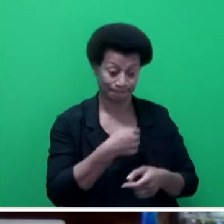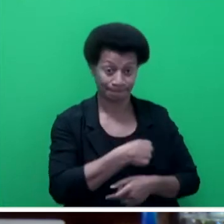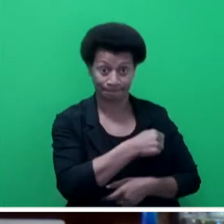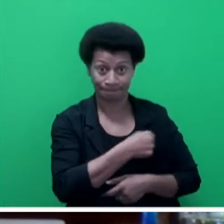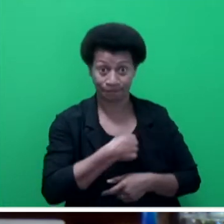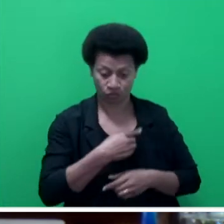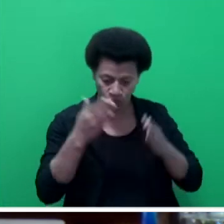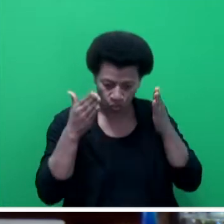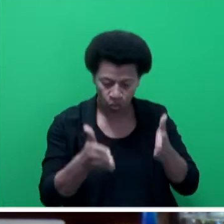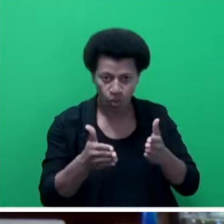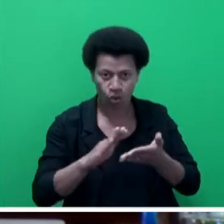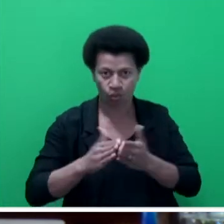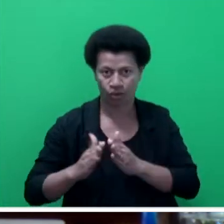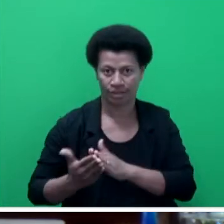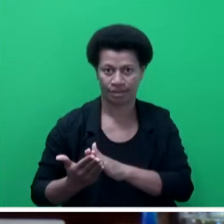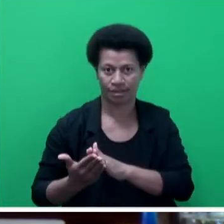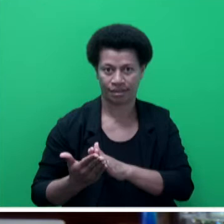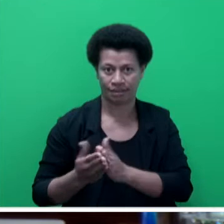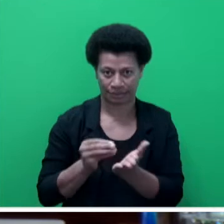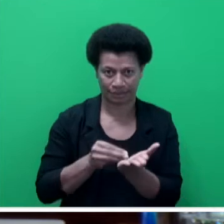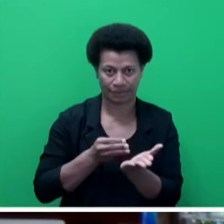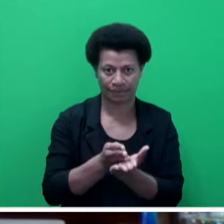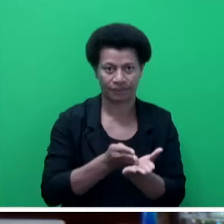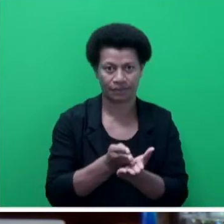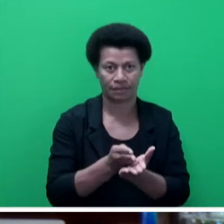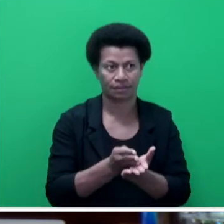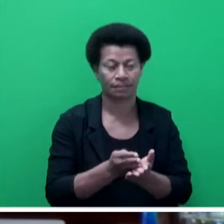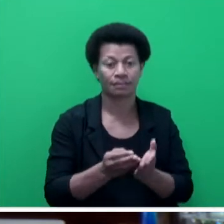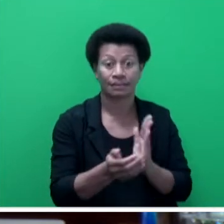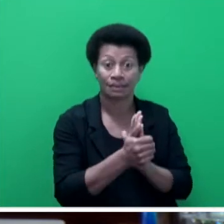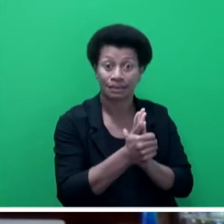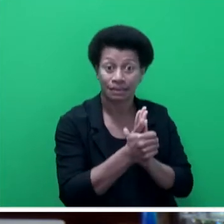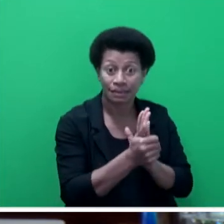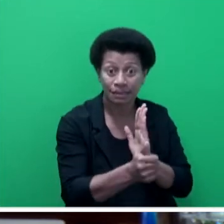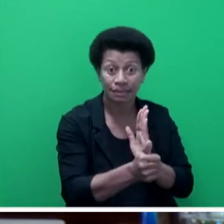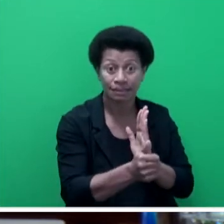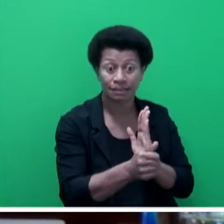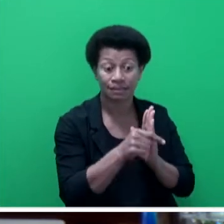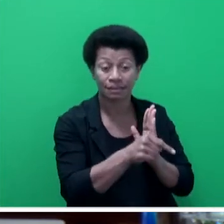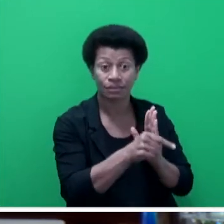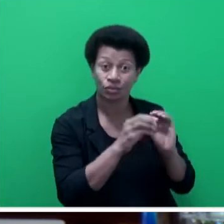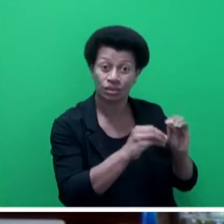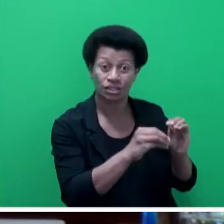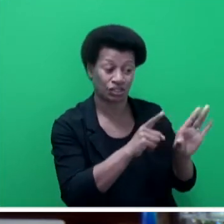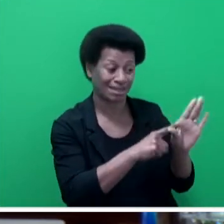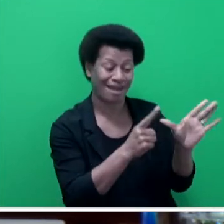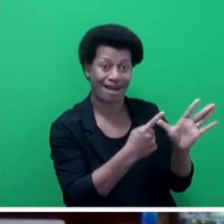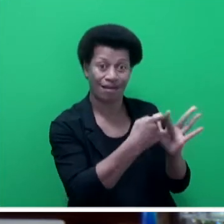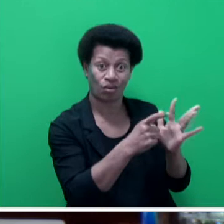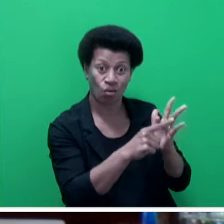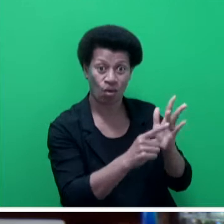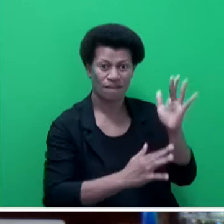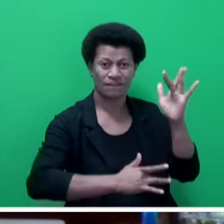approach. Mr Speaker, sir, the exhibition of skills lent by the Yakko community fire and emergency